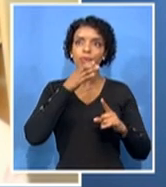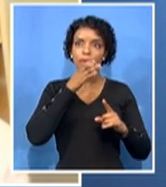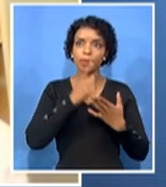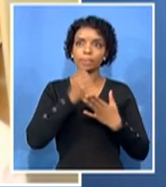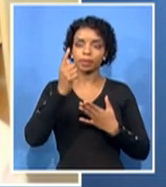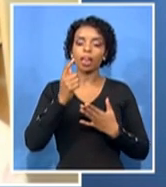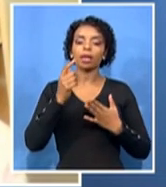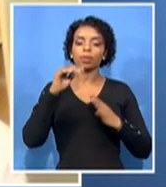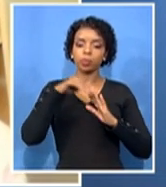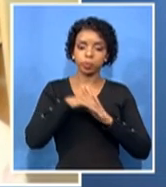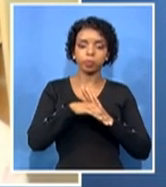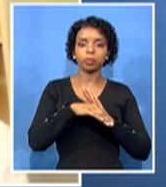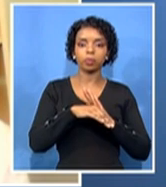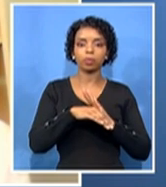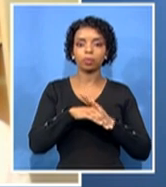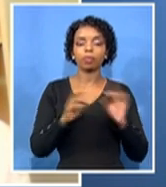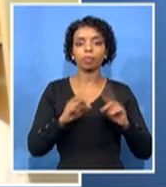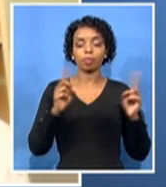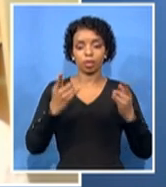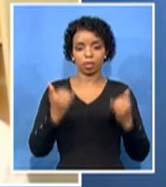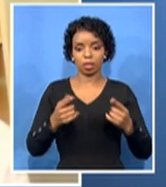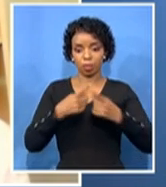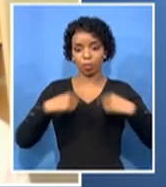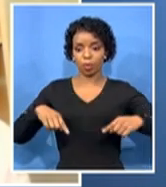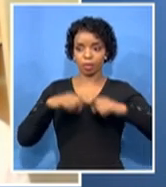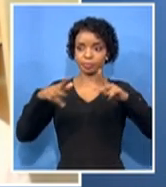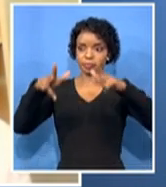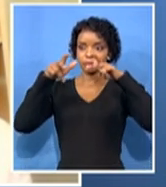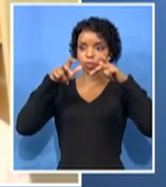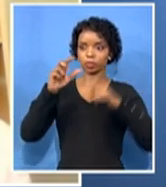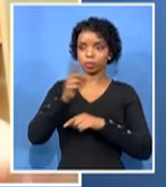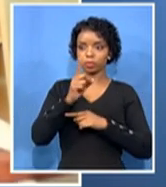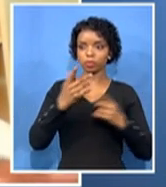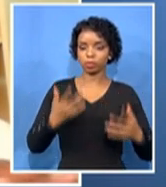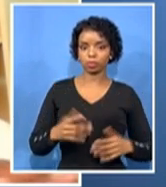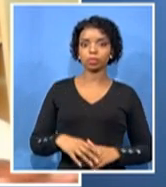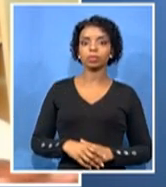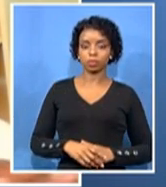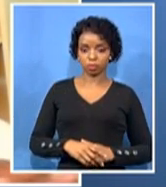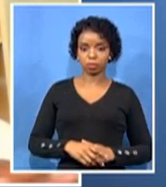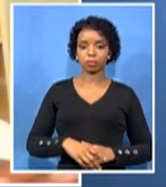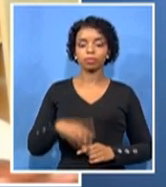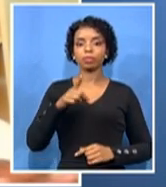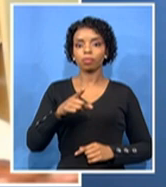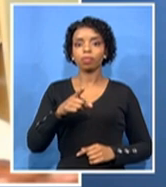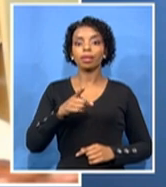reestablished or rather reinstated, the numbers are